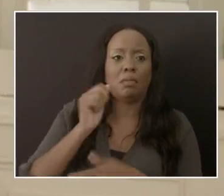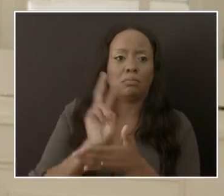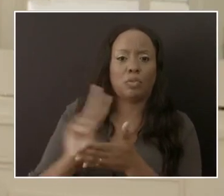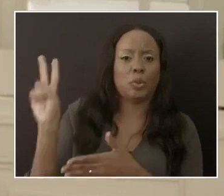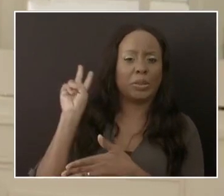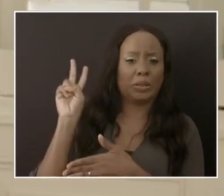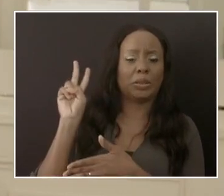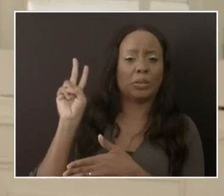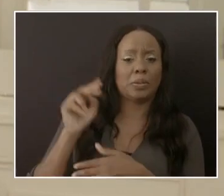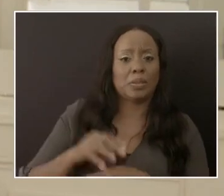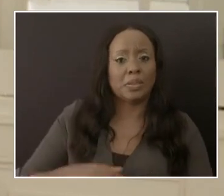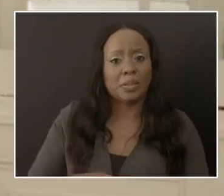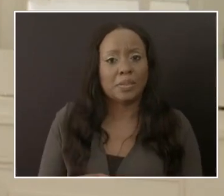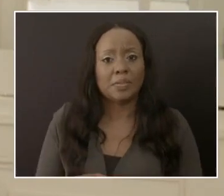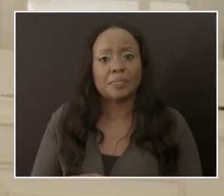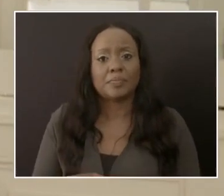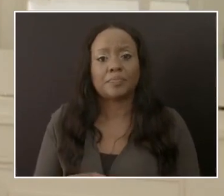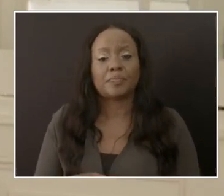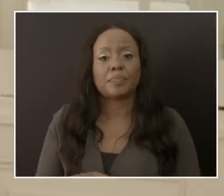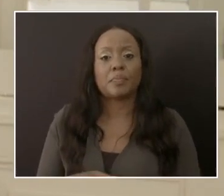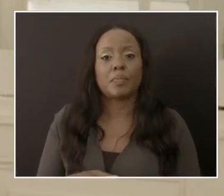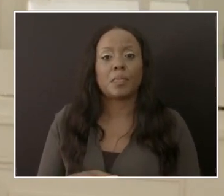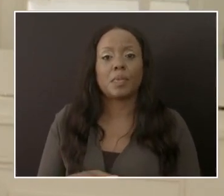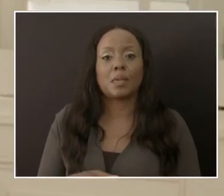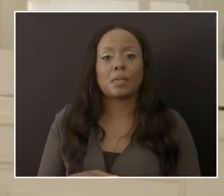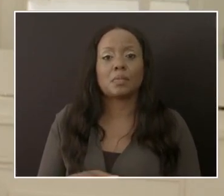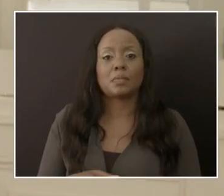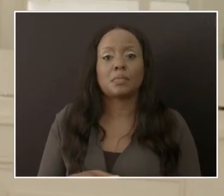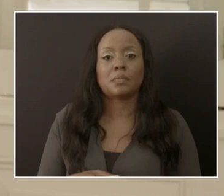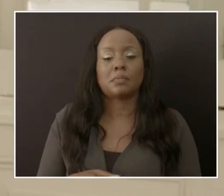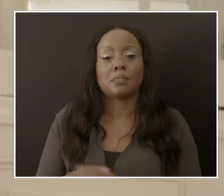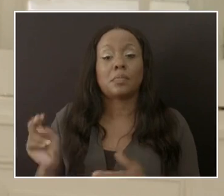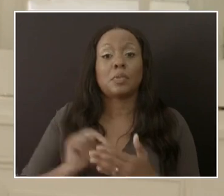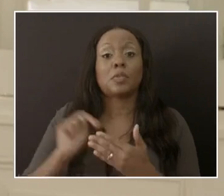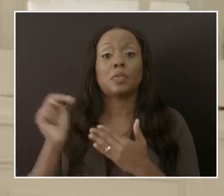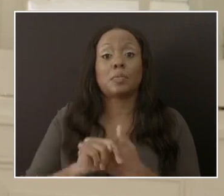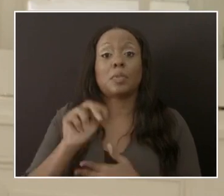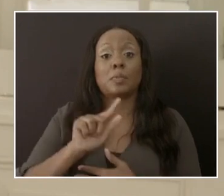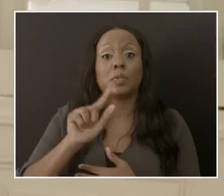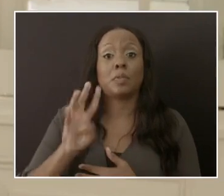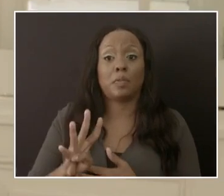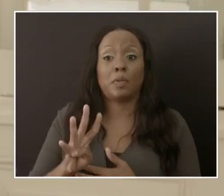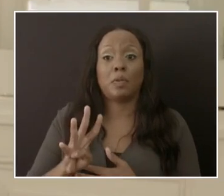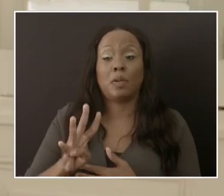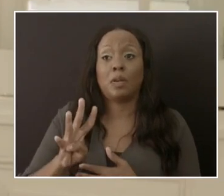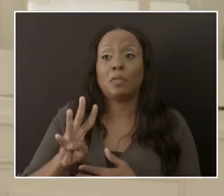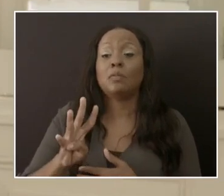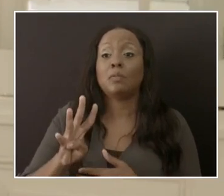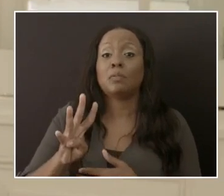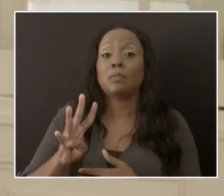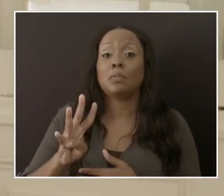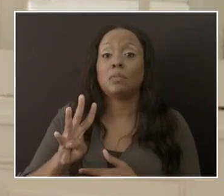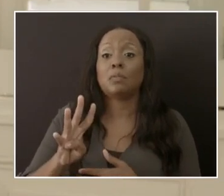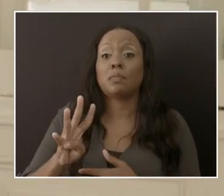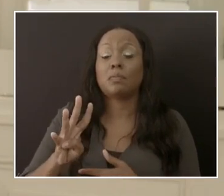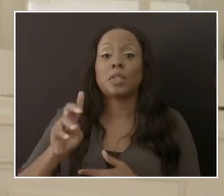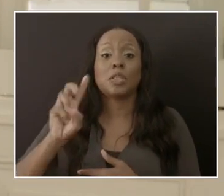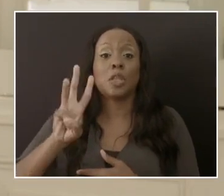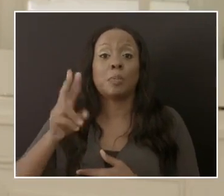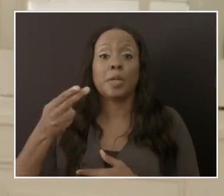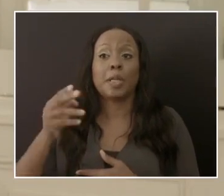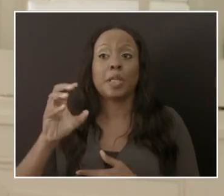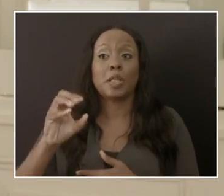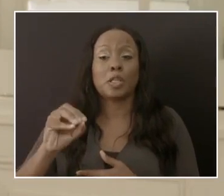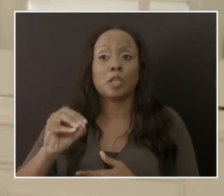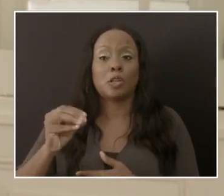It was reported to the WHO on the 24th of November. And on the 26th of